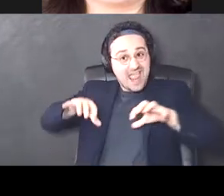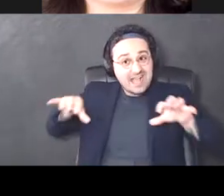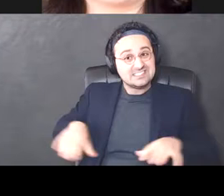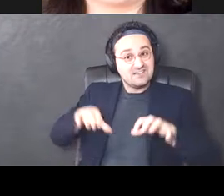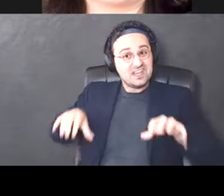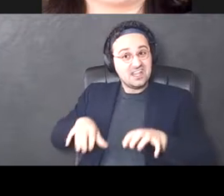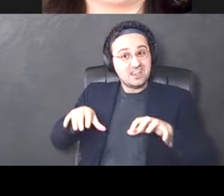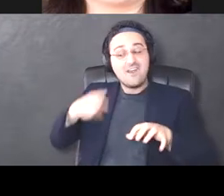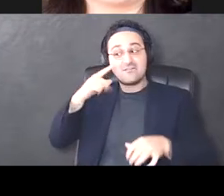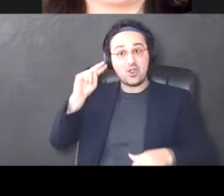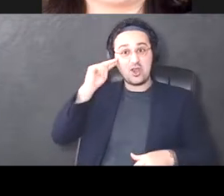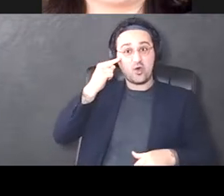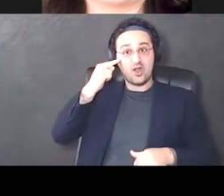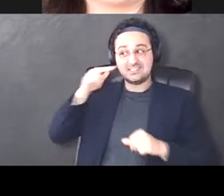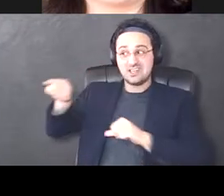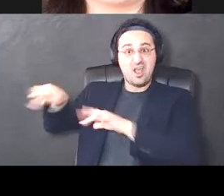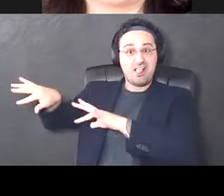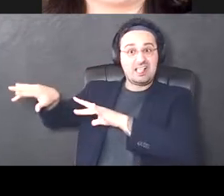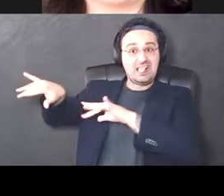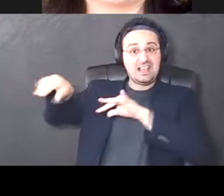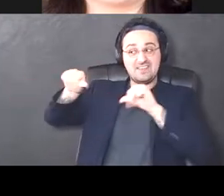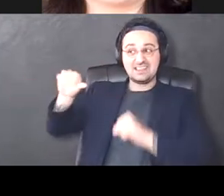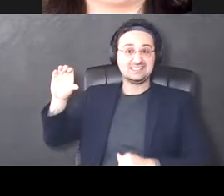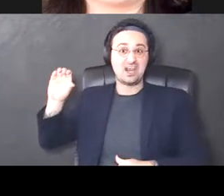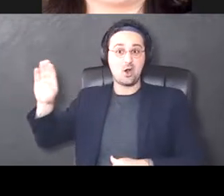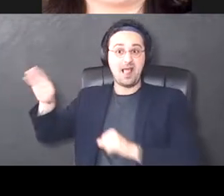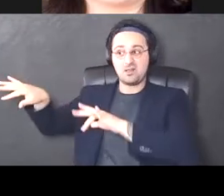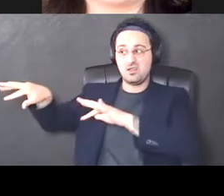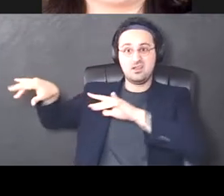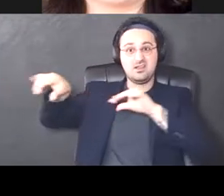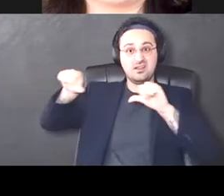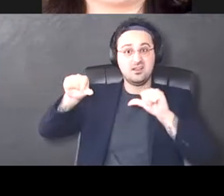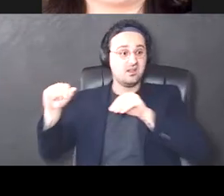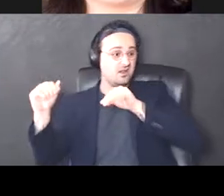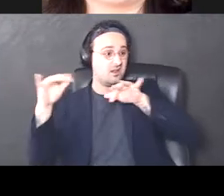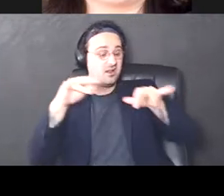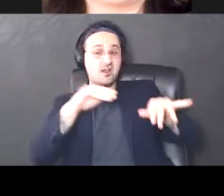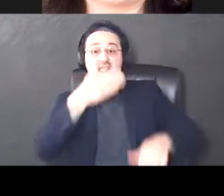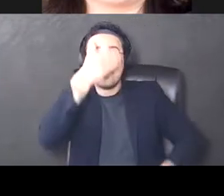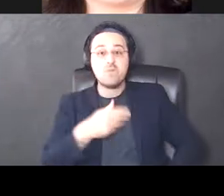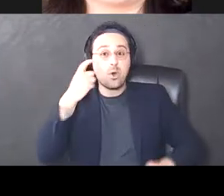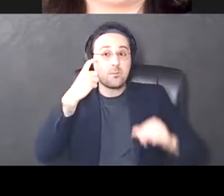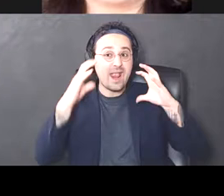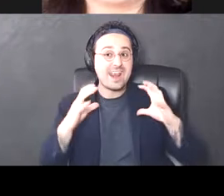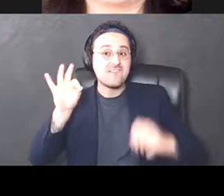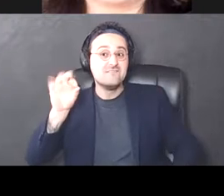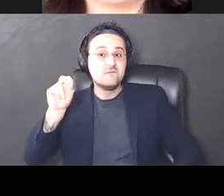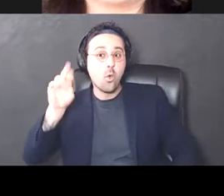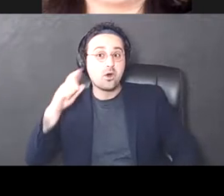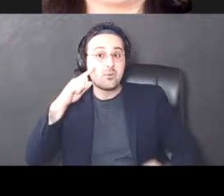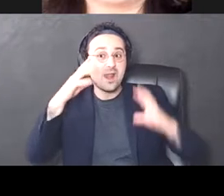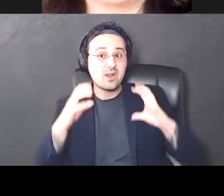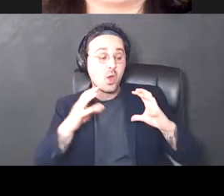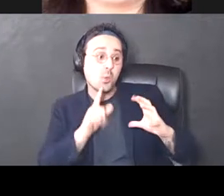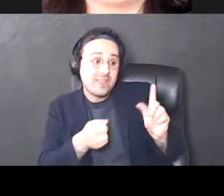the neurons that are leaving the cerebellum, um, and going to the forebrain, are they changed after